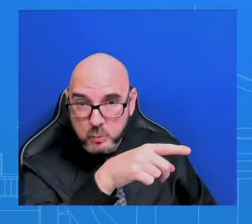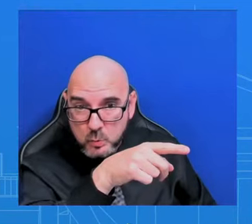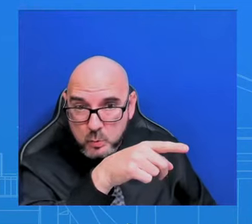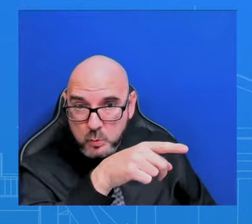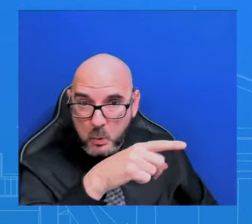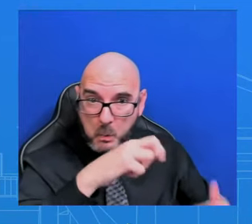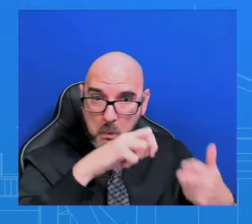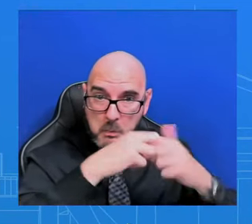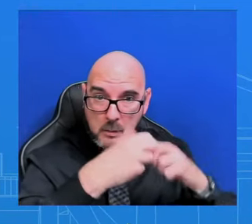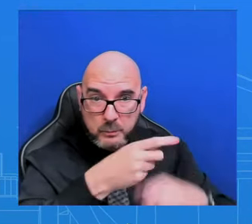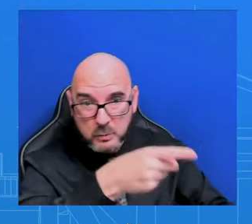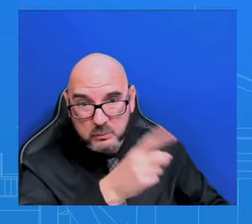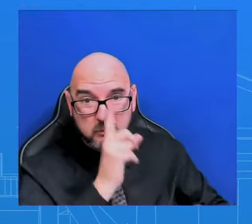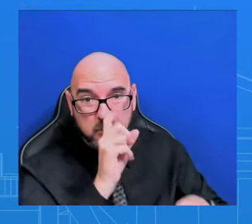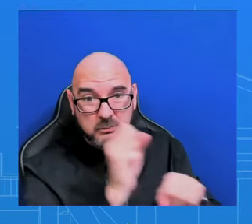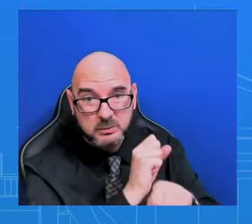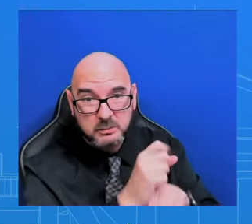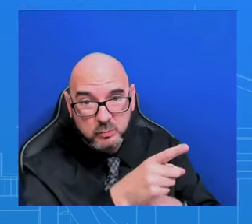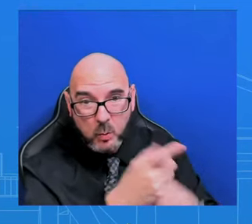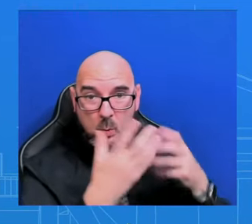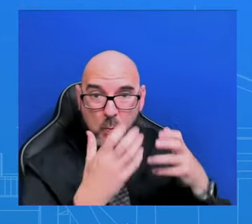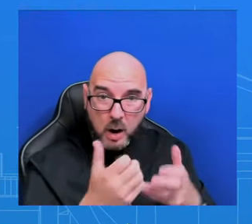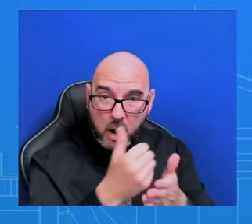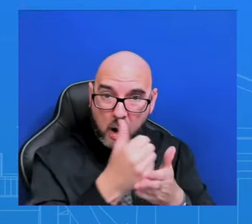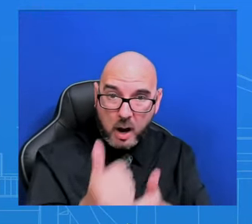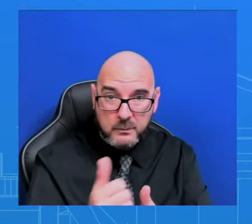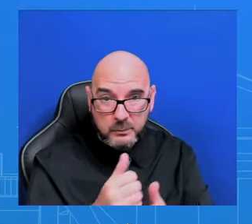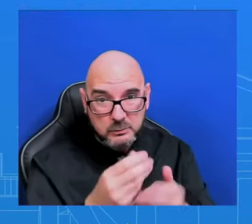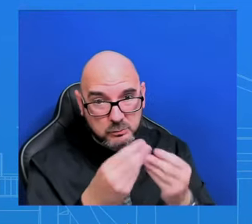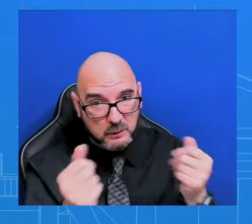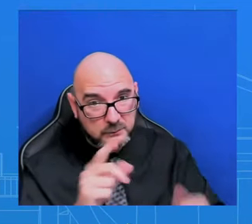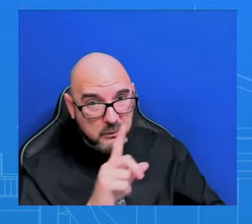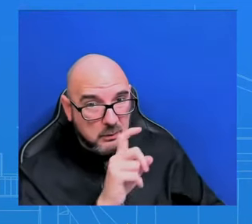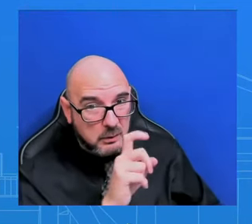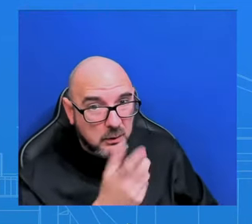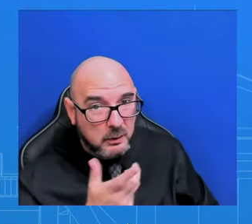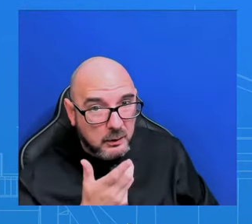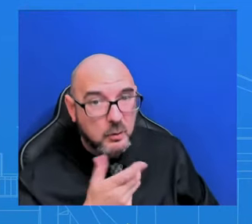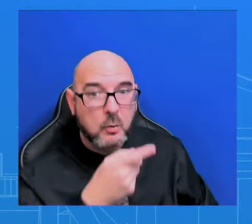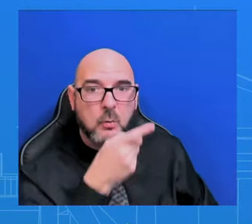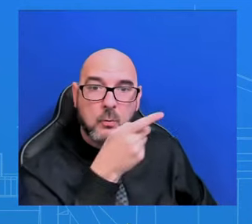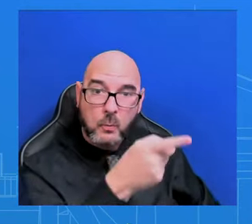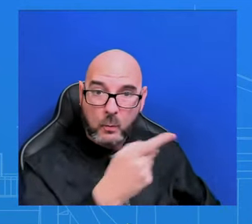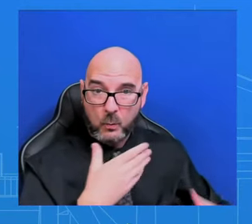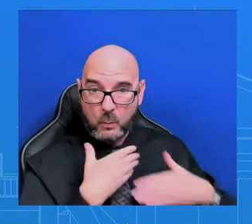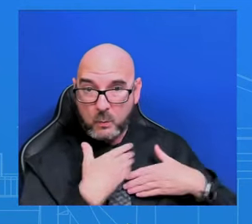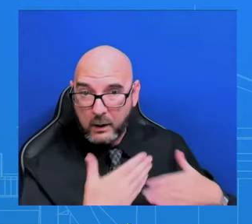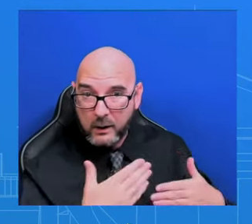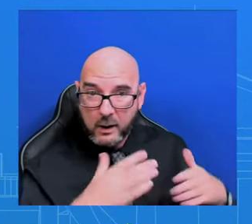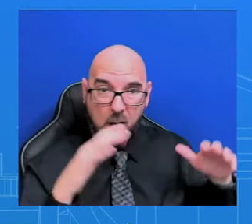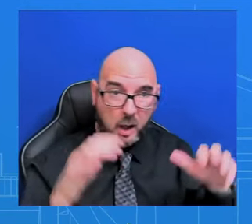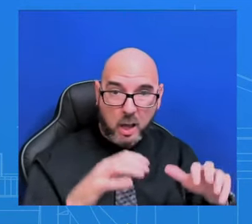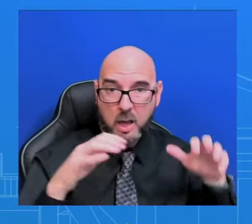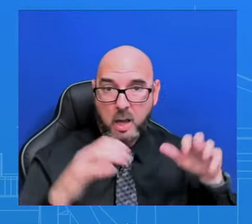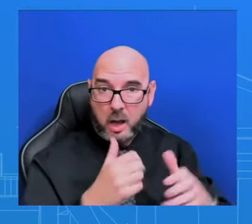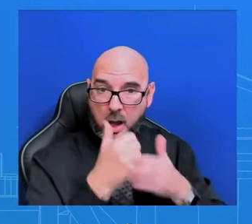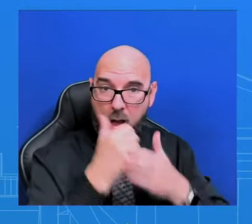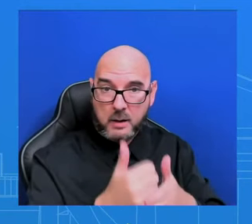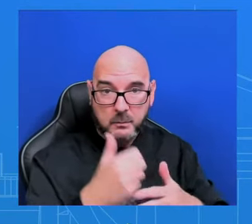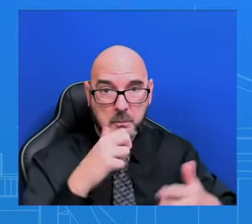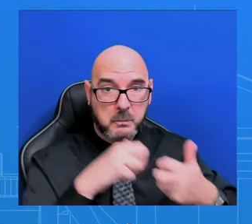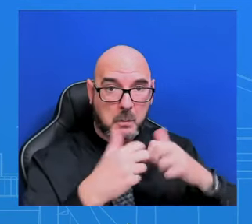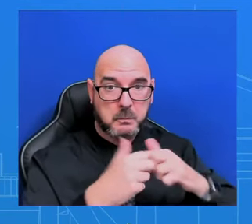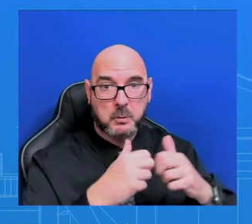really actually want to do the work that's needed to deal with the issue that we're seeing at the border? Do you really want to fix this